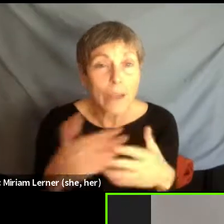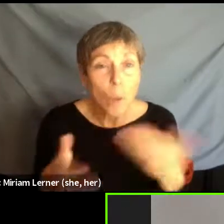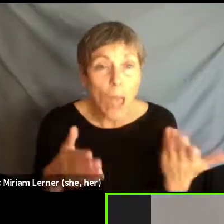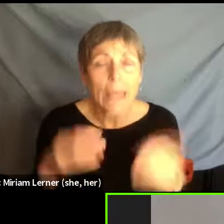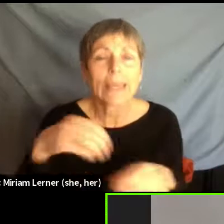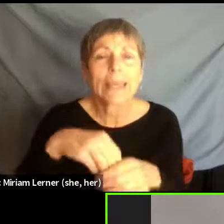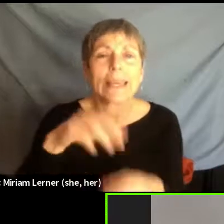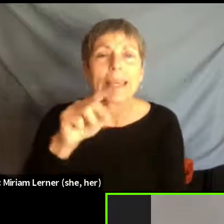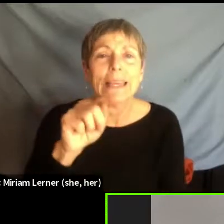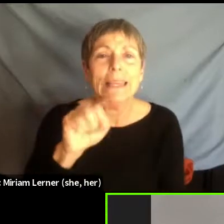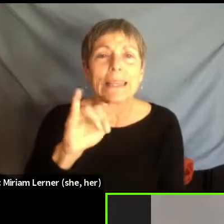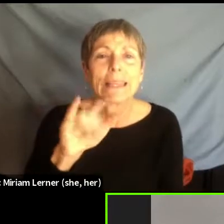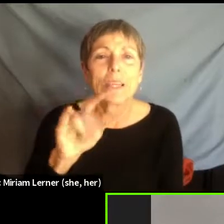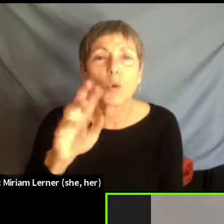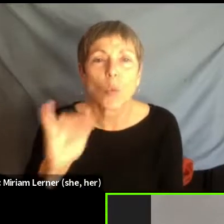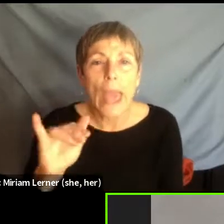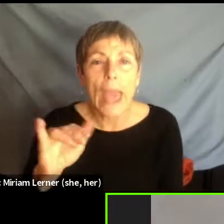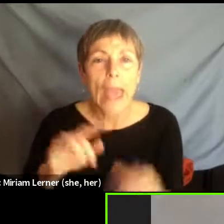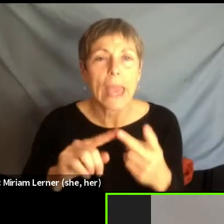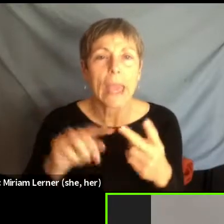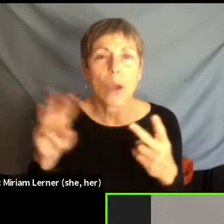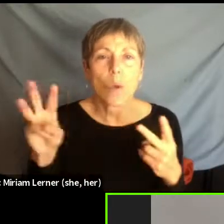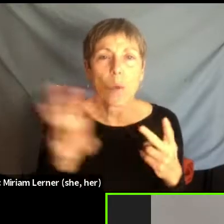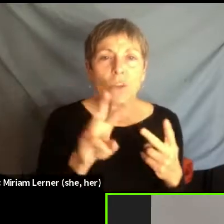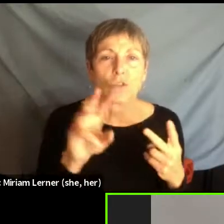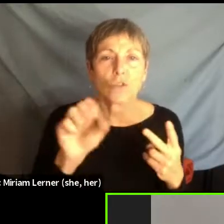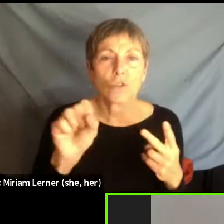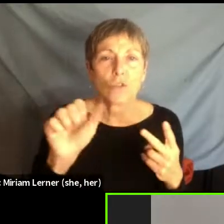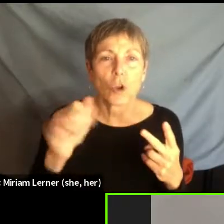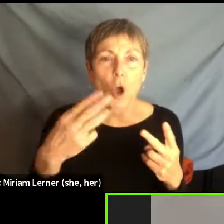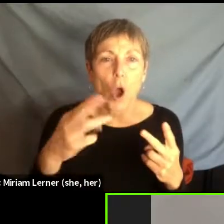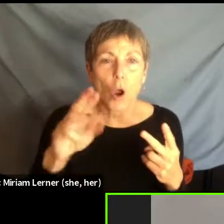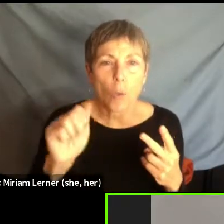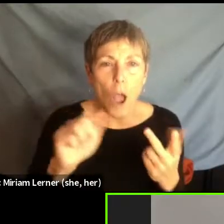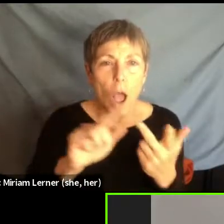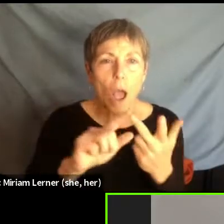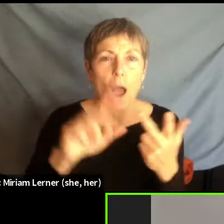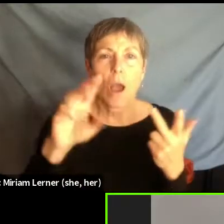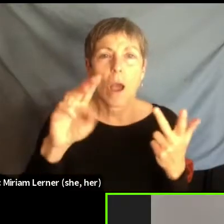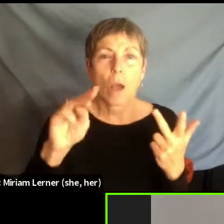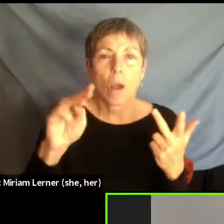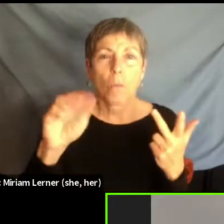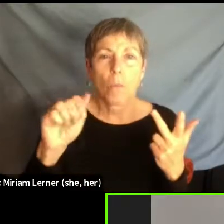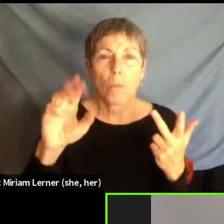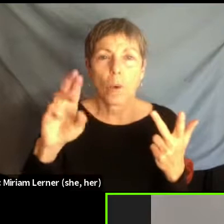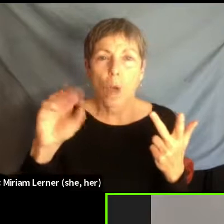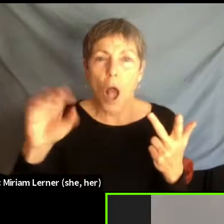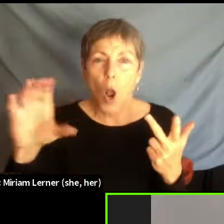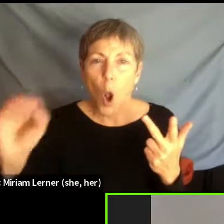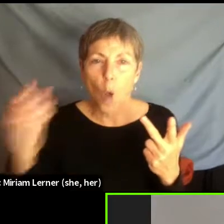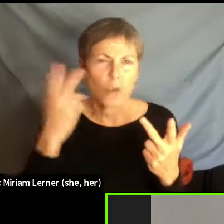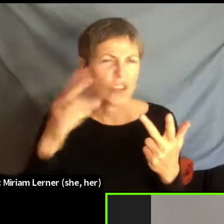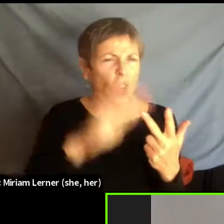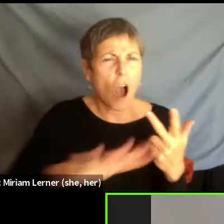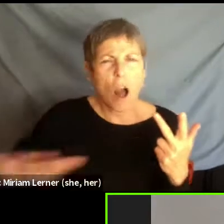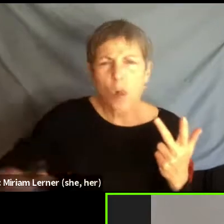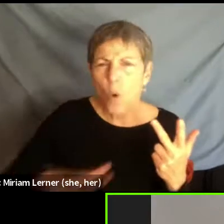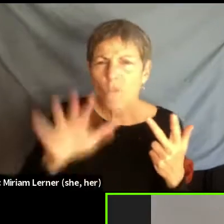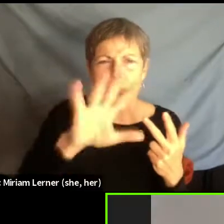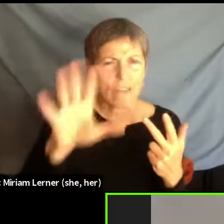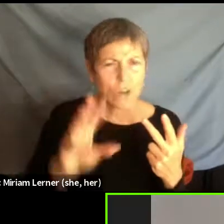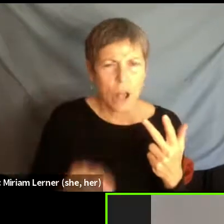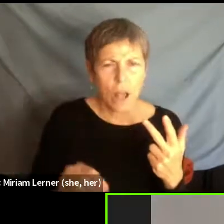you could see that in Western Sahara and Morocco, you can see that everywhere. And what we are seeing, right,